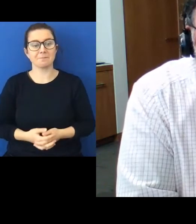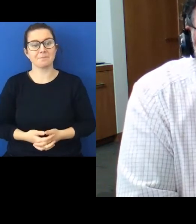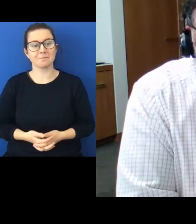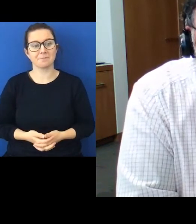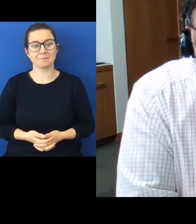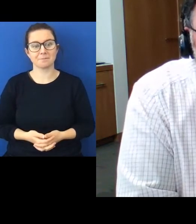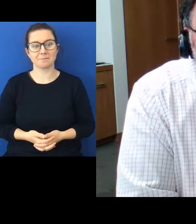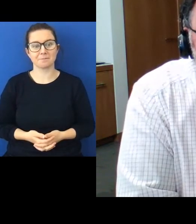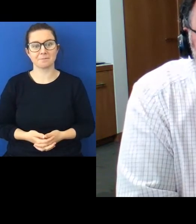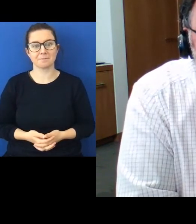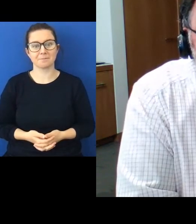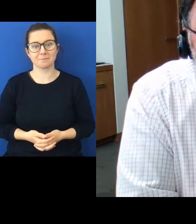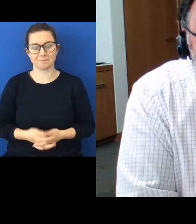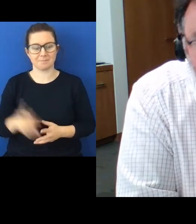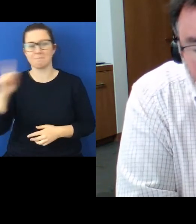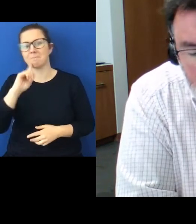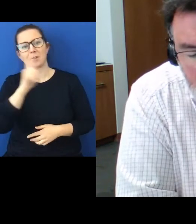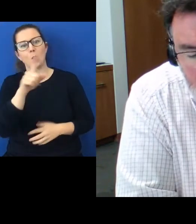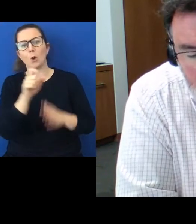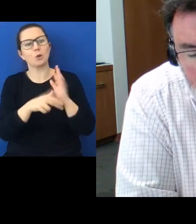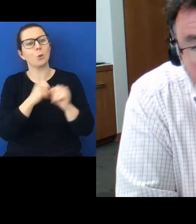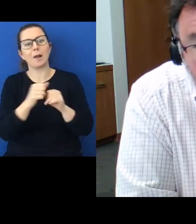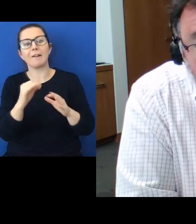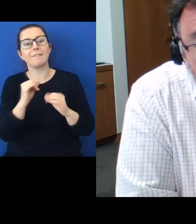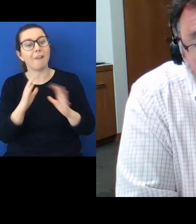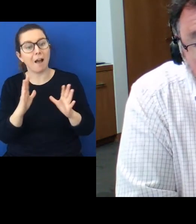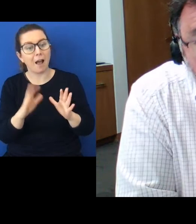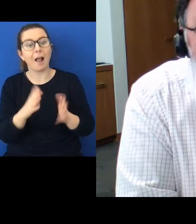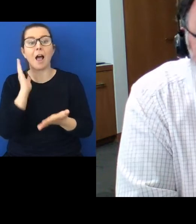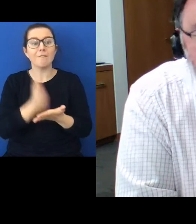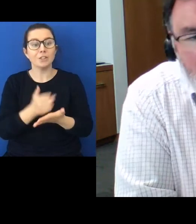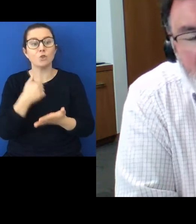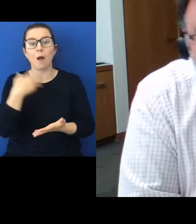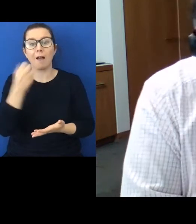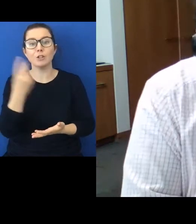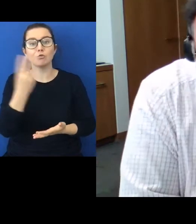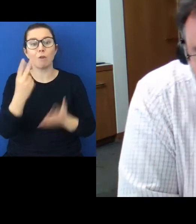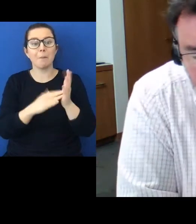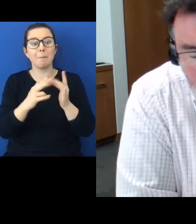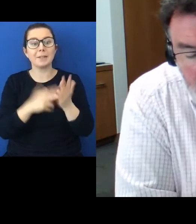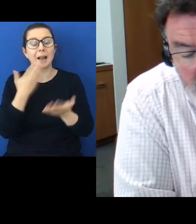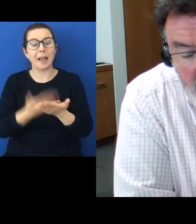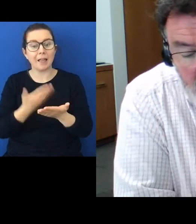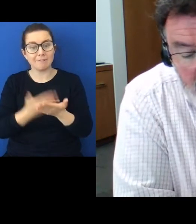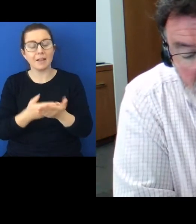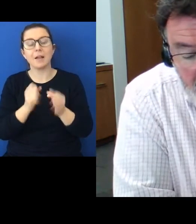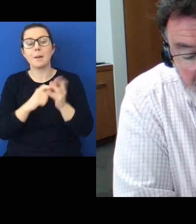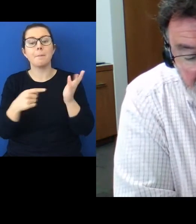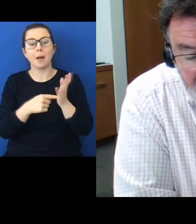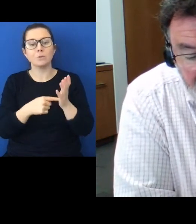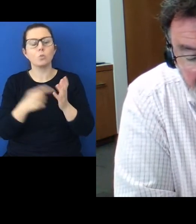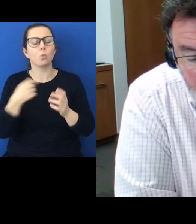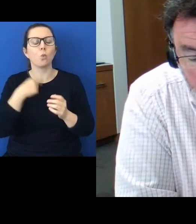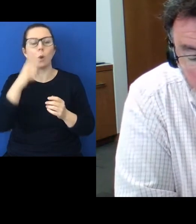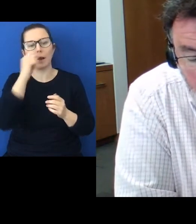You're doing fine. Officially, we've got 12 minutes left for this. Oh, that's nice. But we can extend as well, so